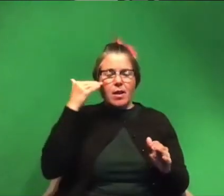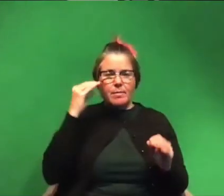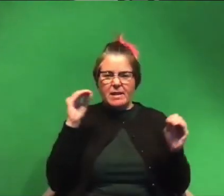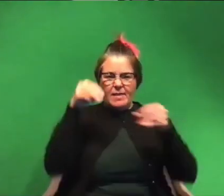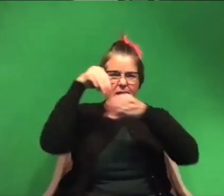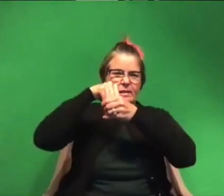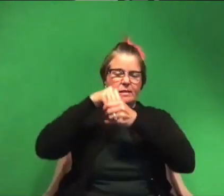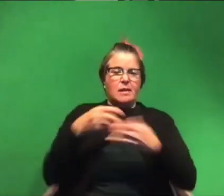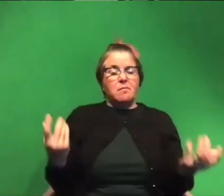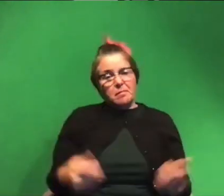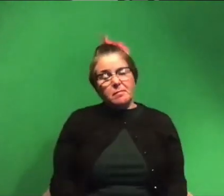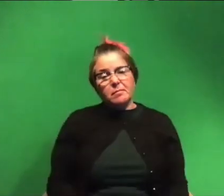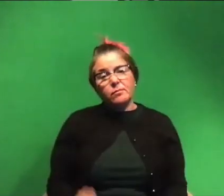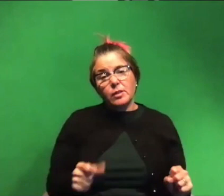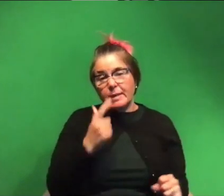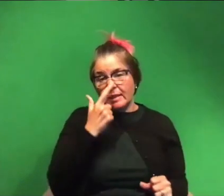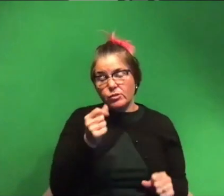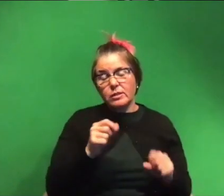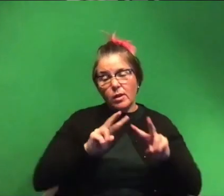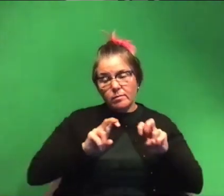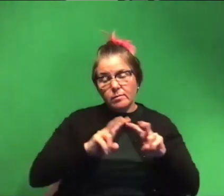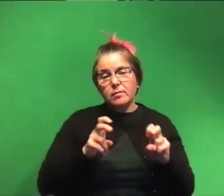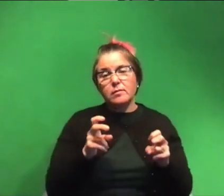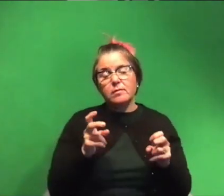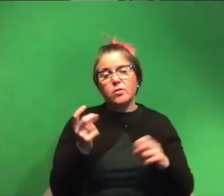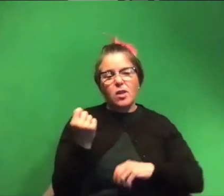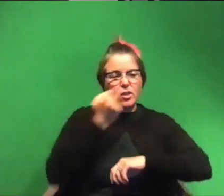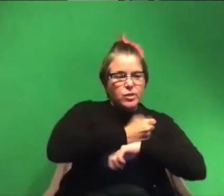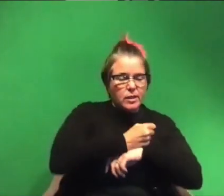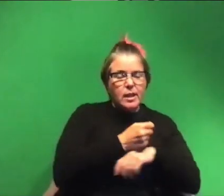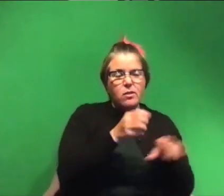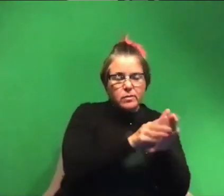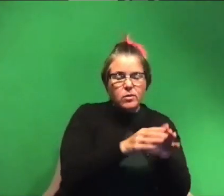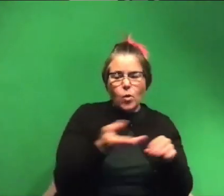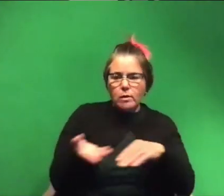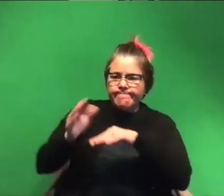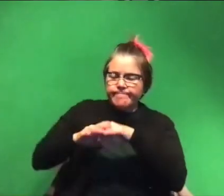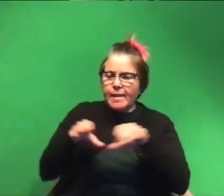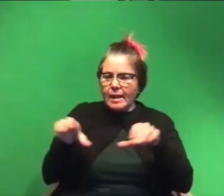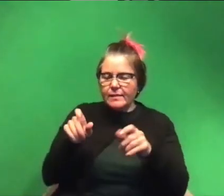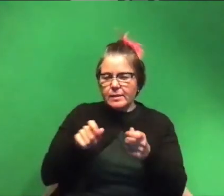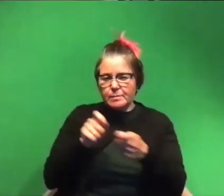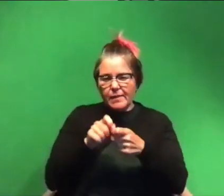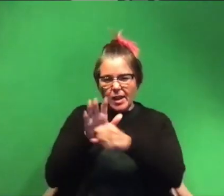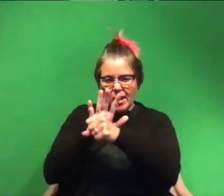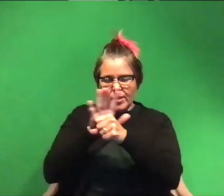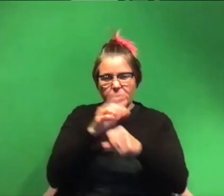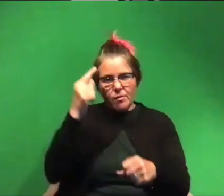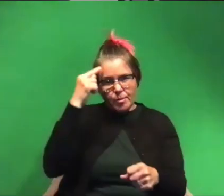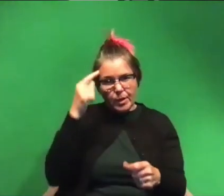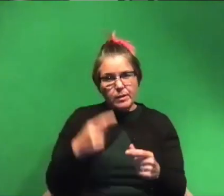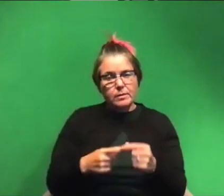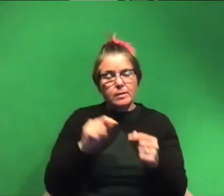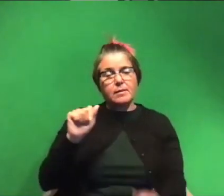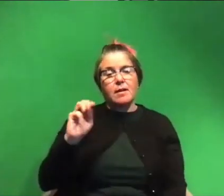so it could be really interesting to look at you know shutting down or bolstering activation in certain regions especially like the amygdala